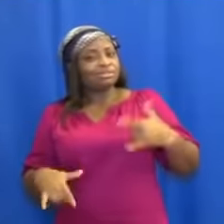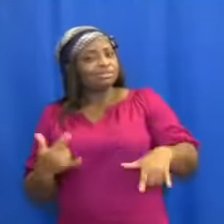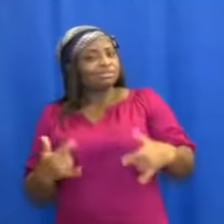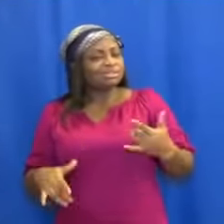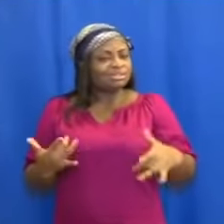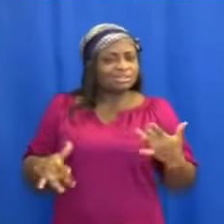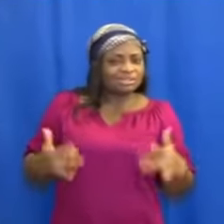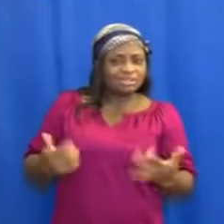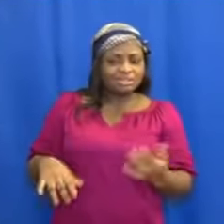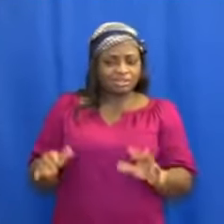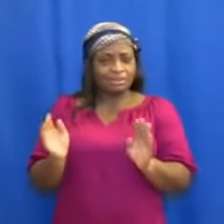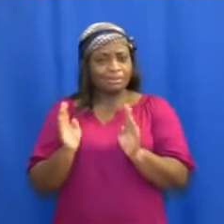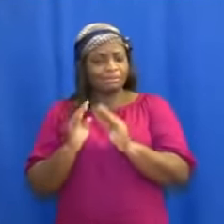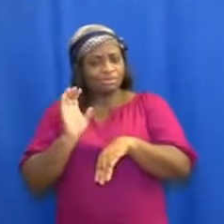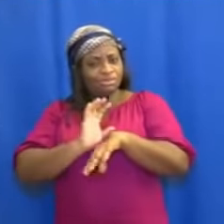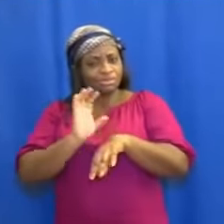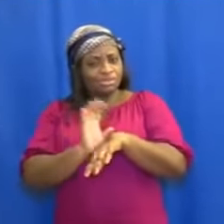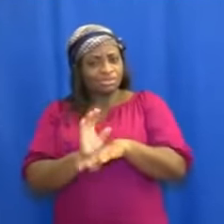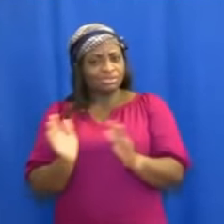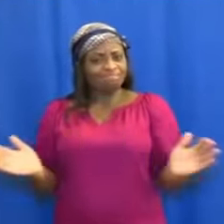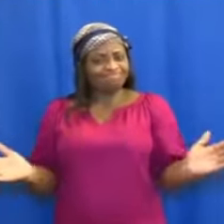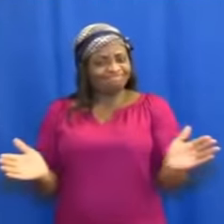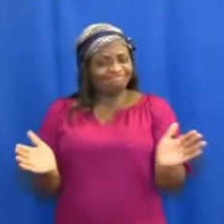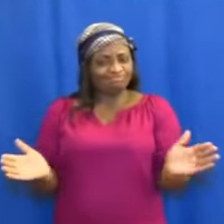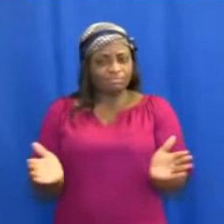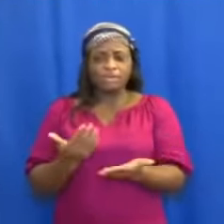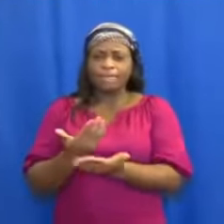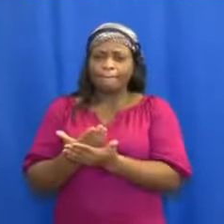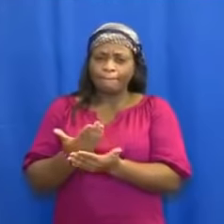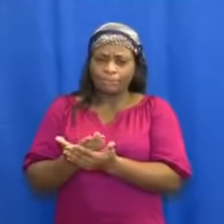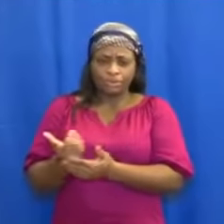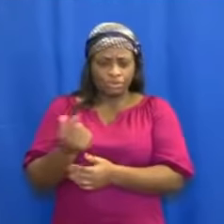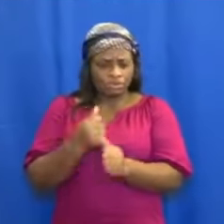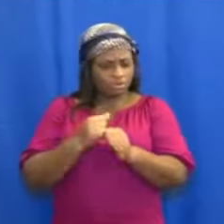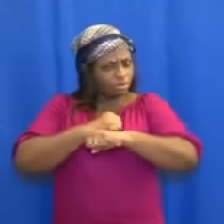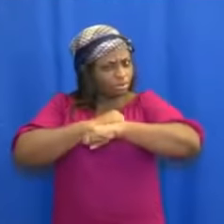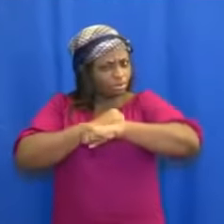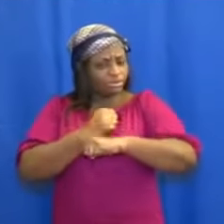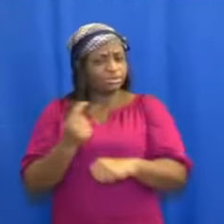because administrators. I will adled over you with attitude.